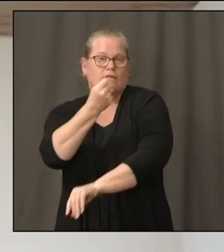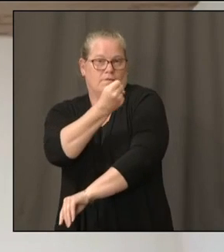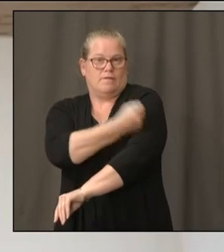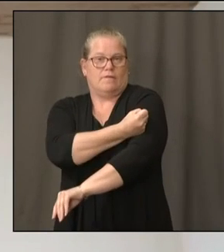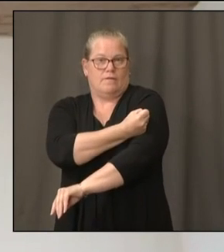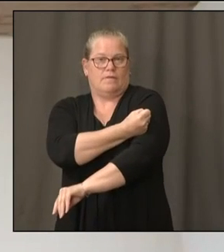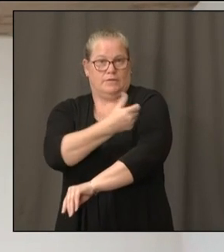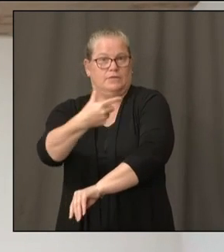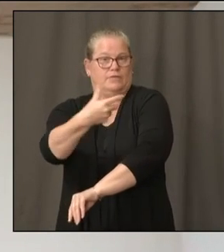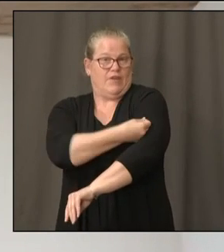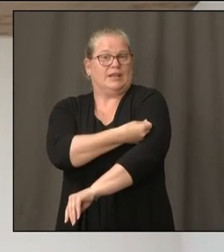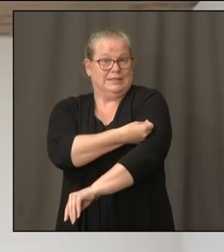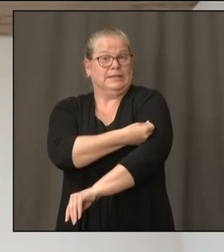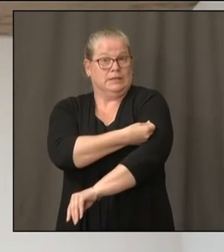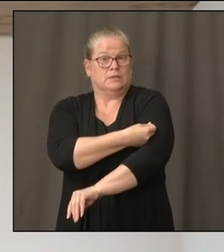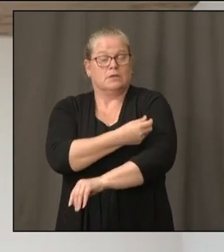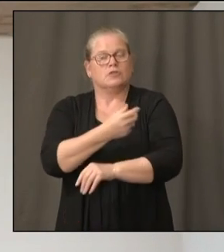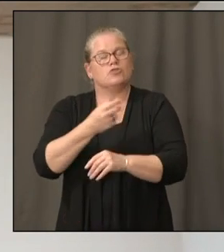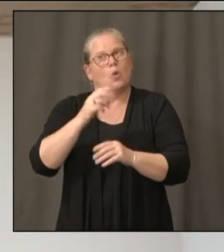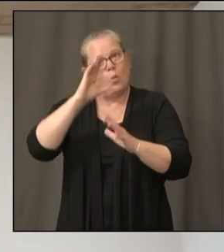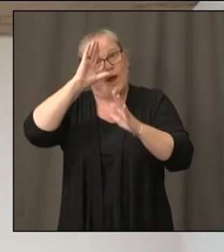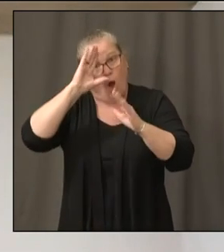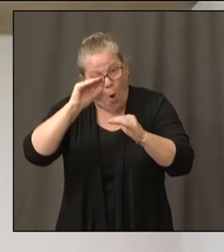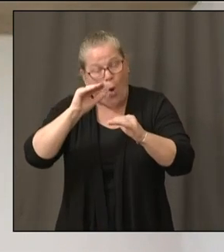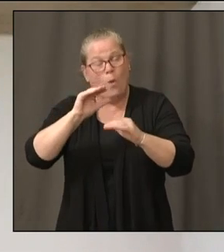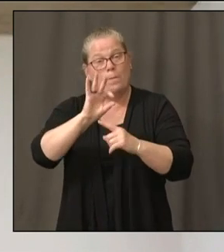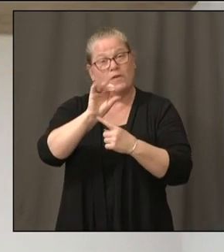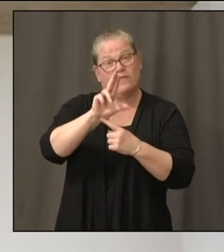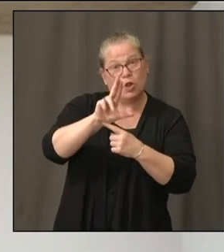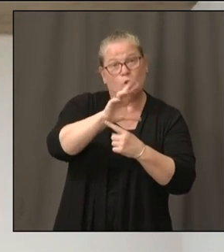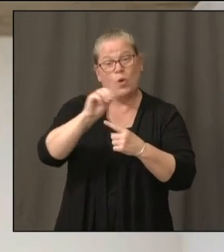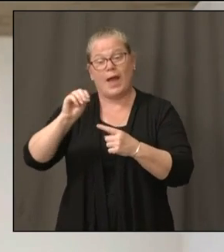with flu cases at the same time as dealing with COVID-19 cases.